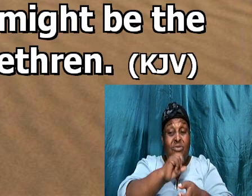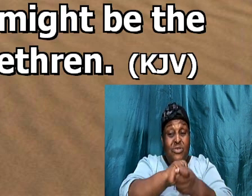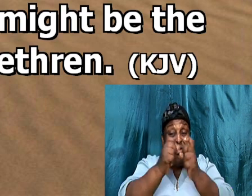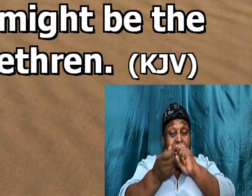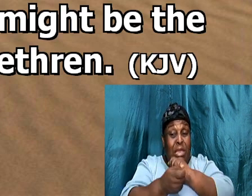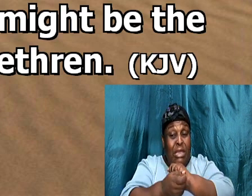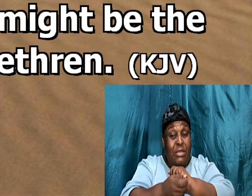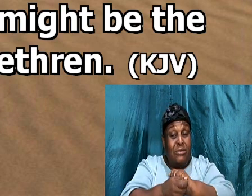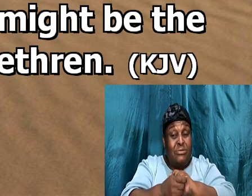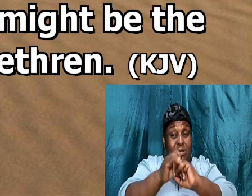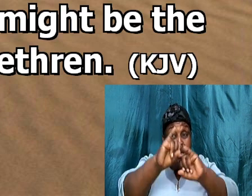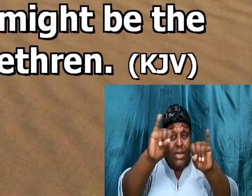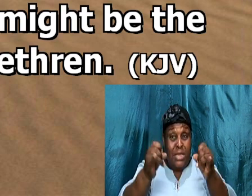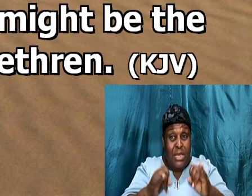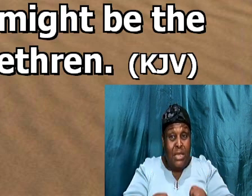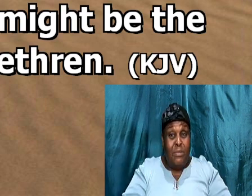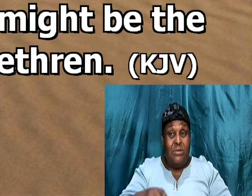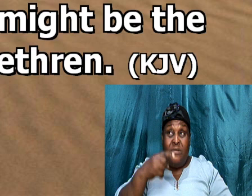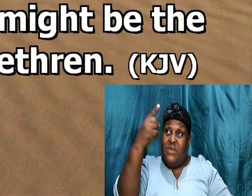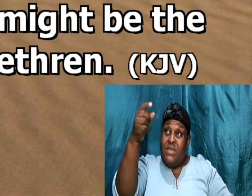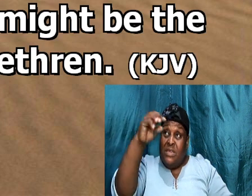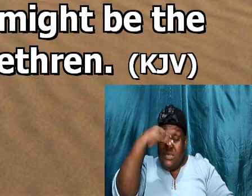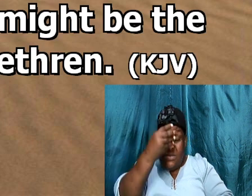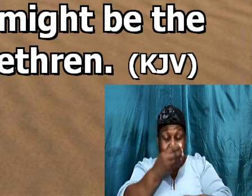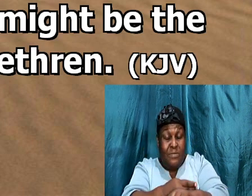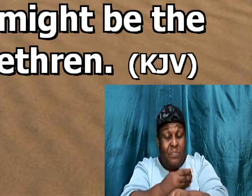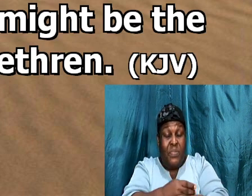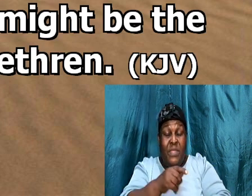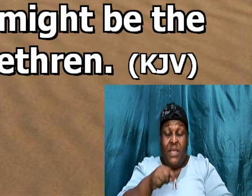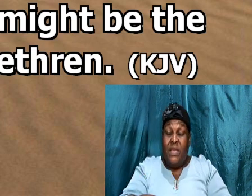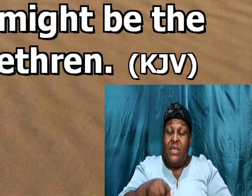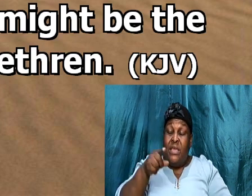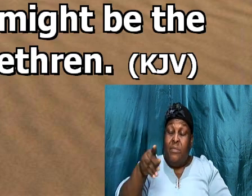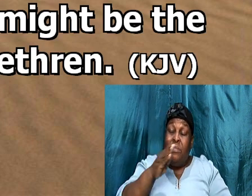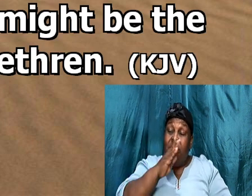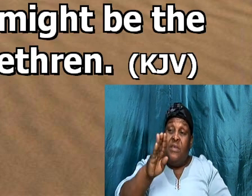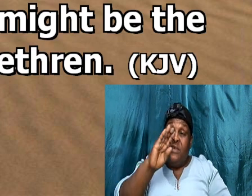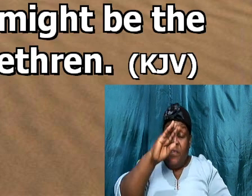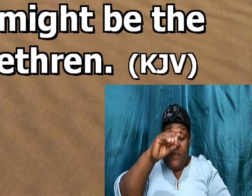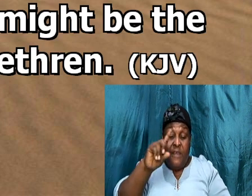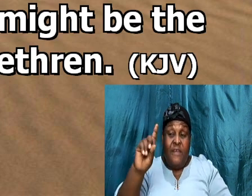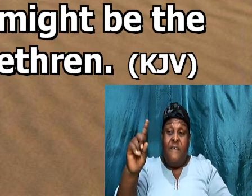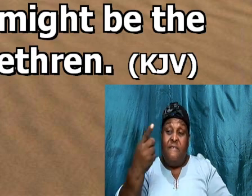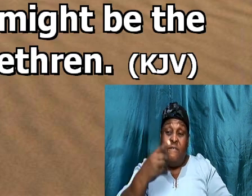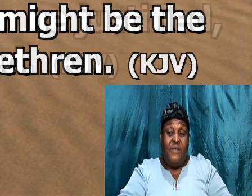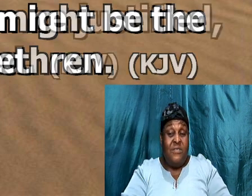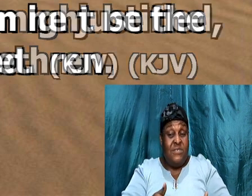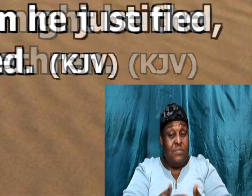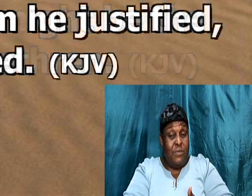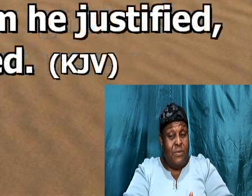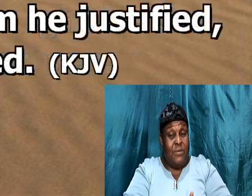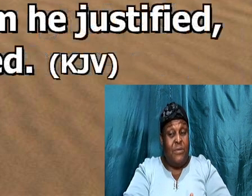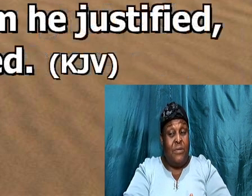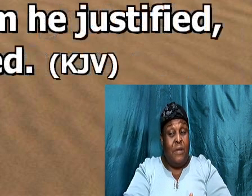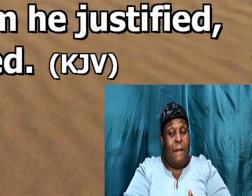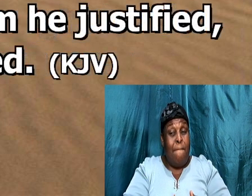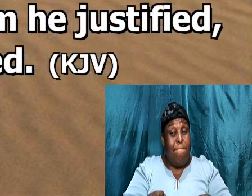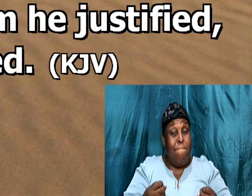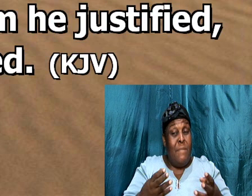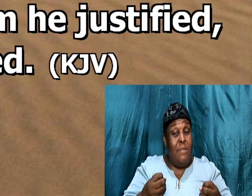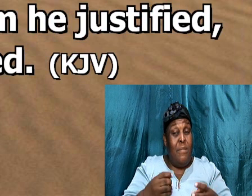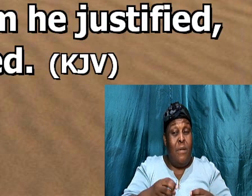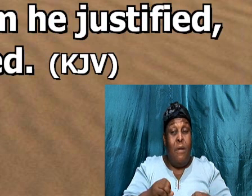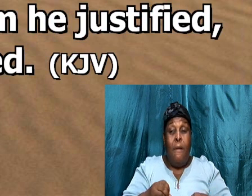of his son, that he might be, the firstborn, of many bridging. Moreover,